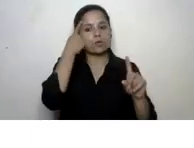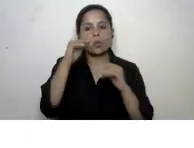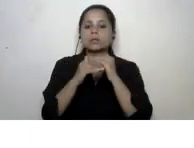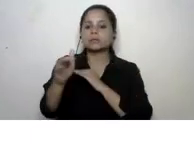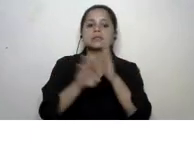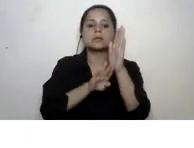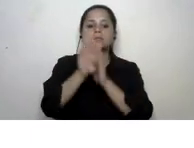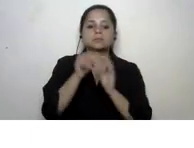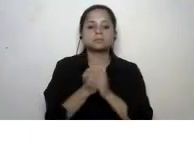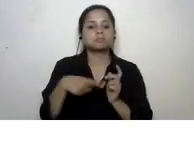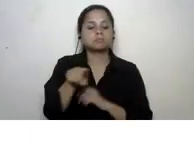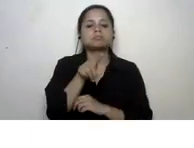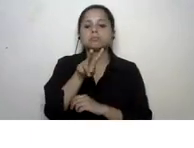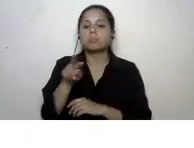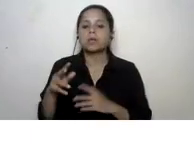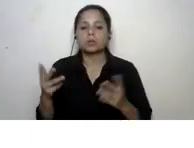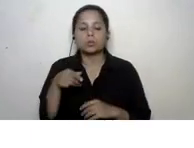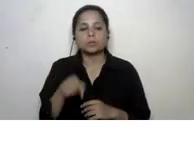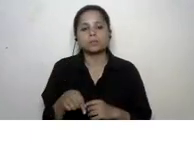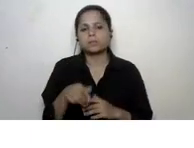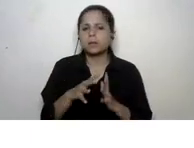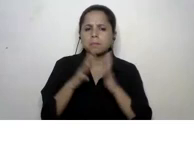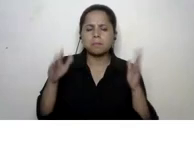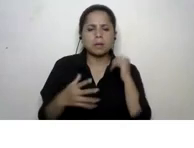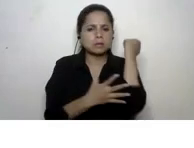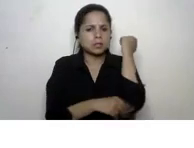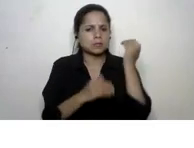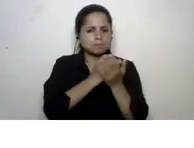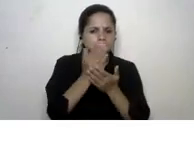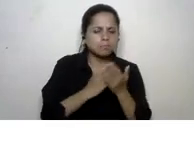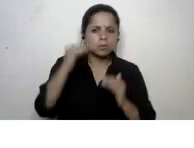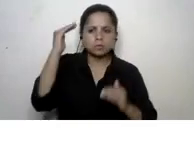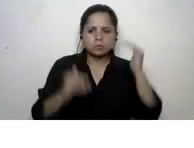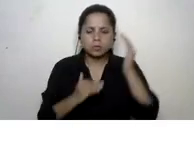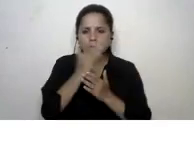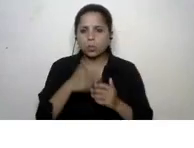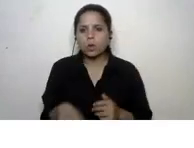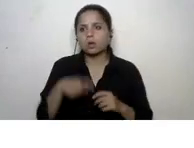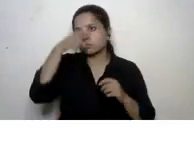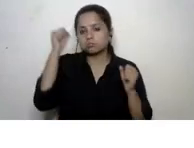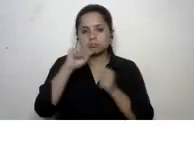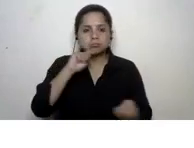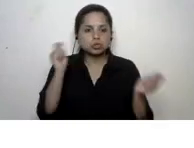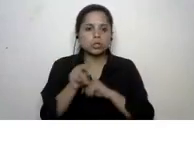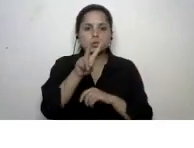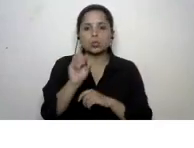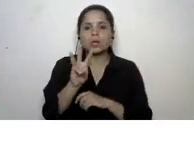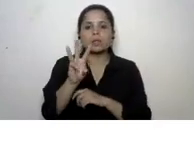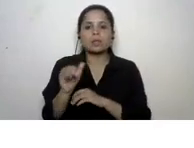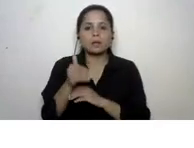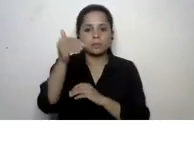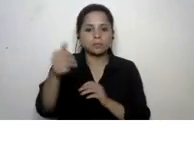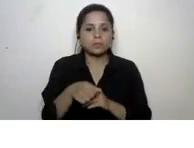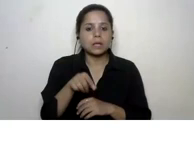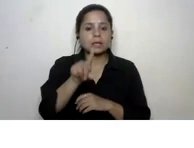which could mean an end to extreme poverty inequalities and climate change by 2030 these 17